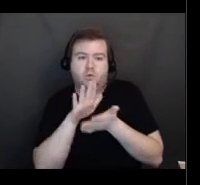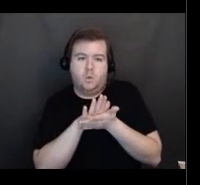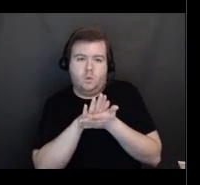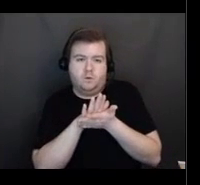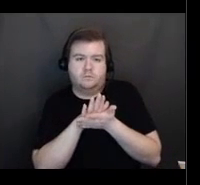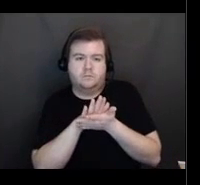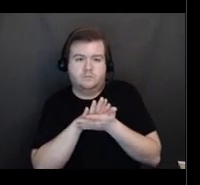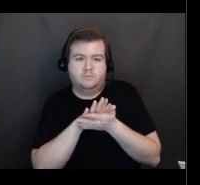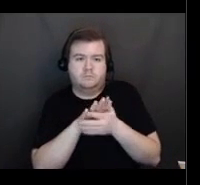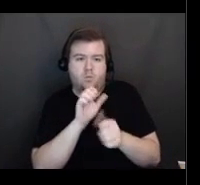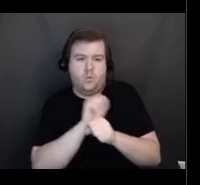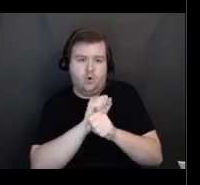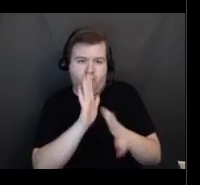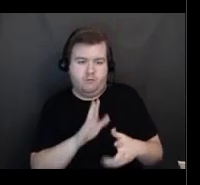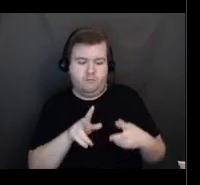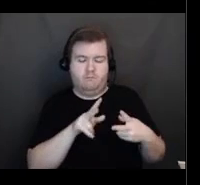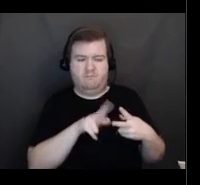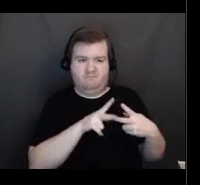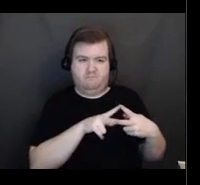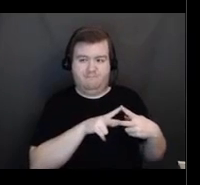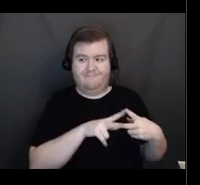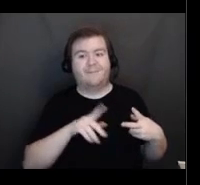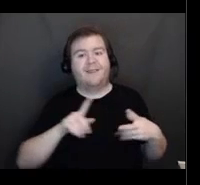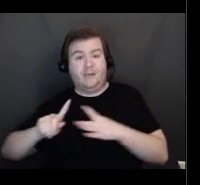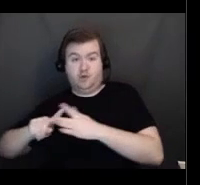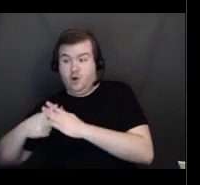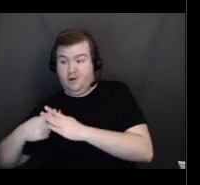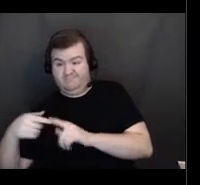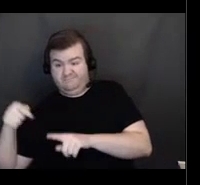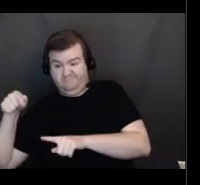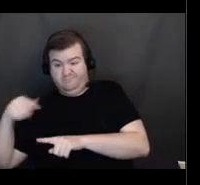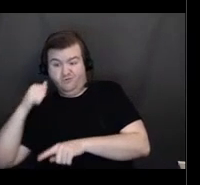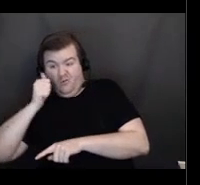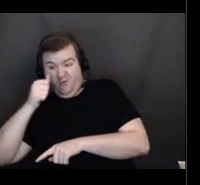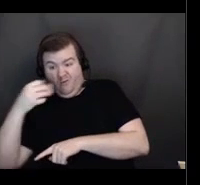45 years of age or older.